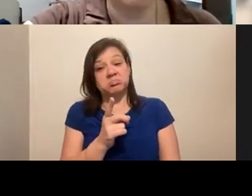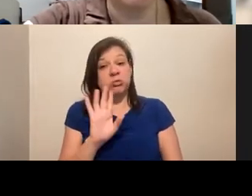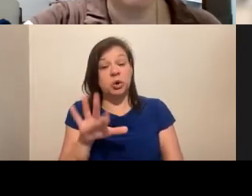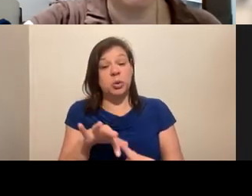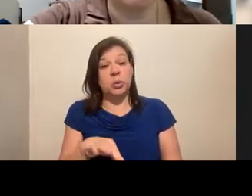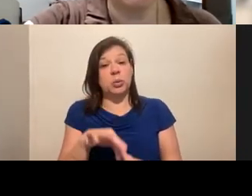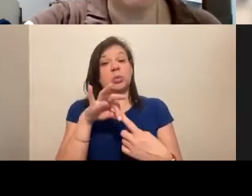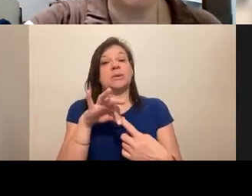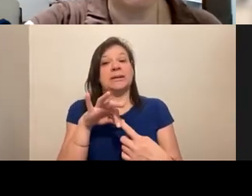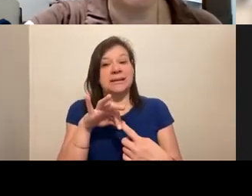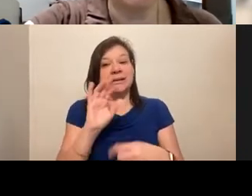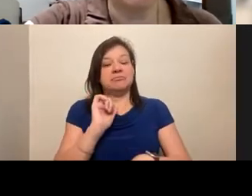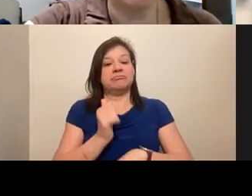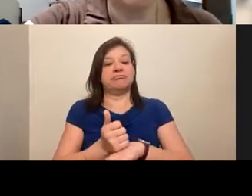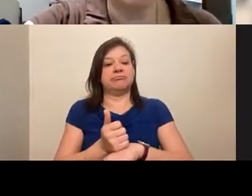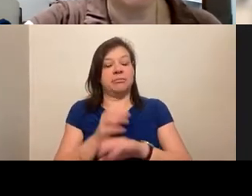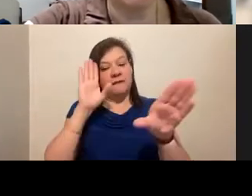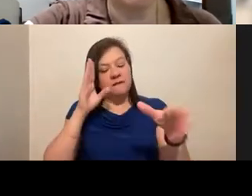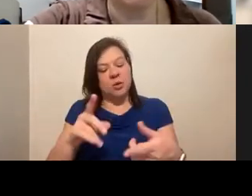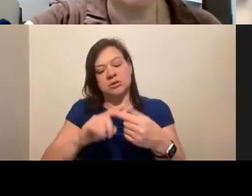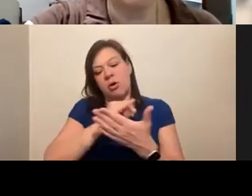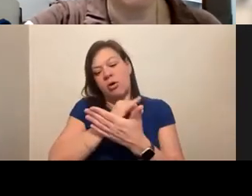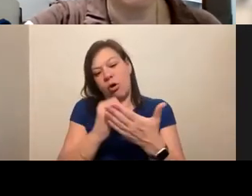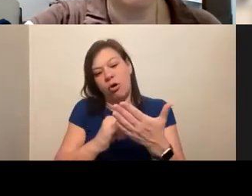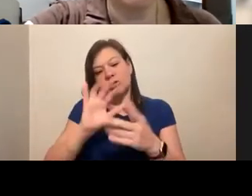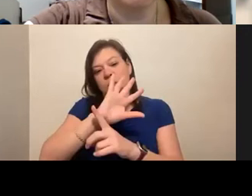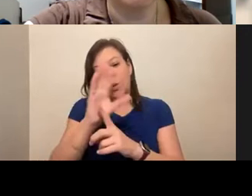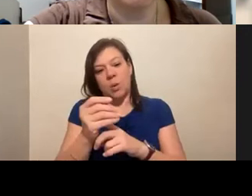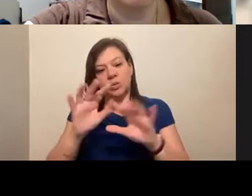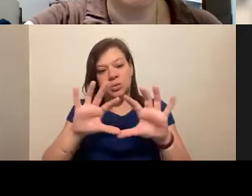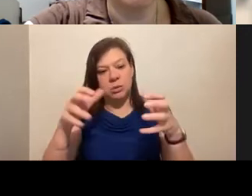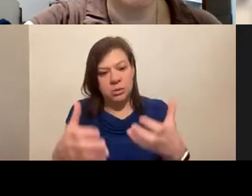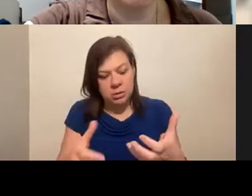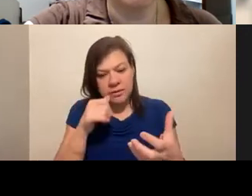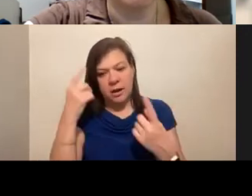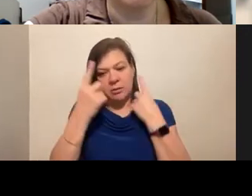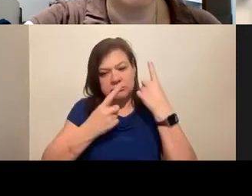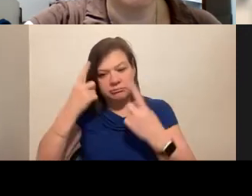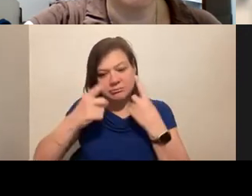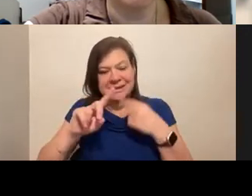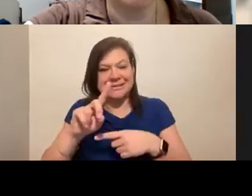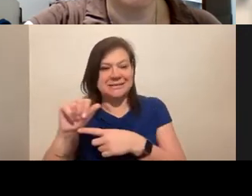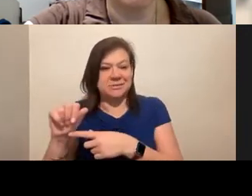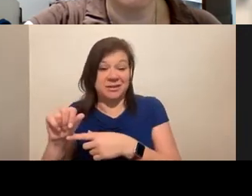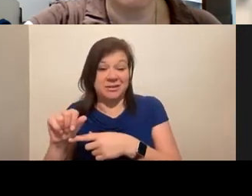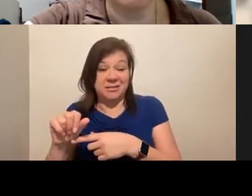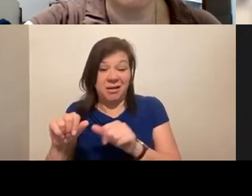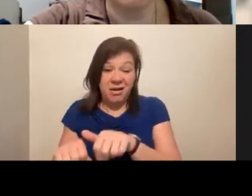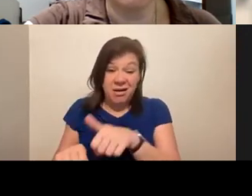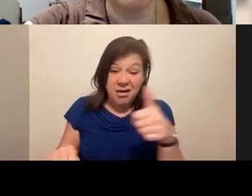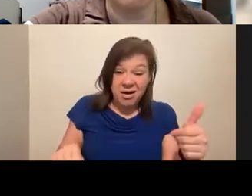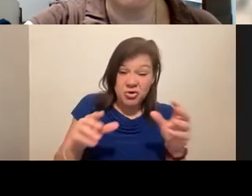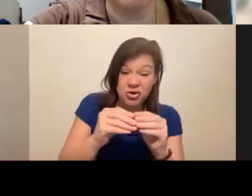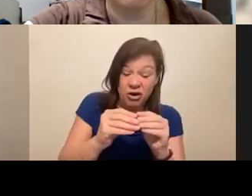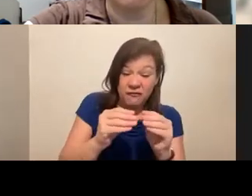suited to focus on arts and cultural institutions who are thinking about disability. I can't think of another conference that is really so